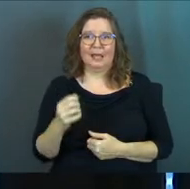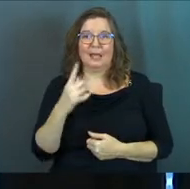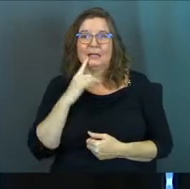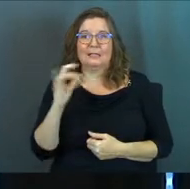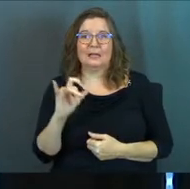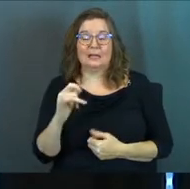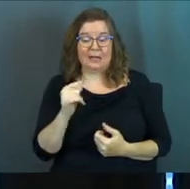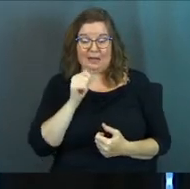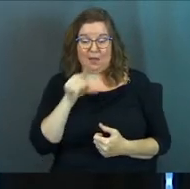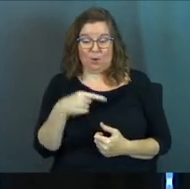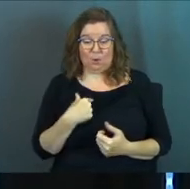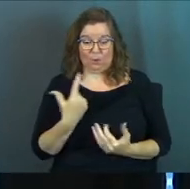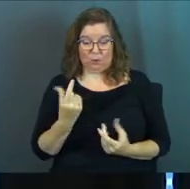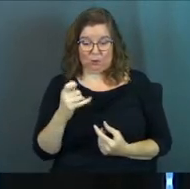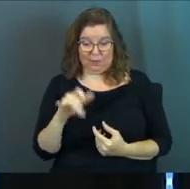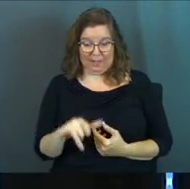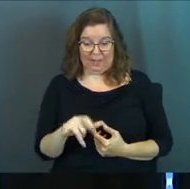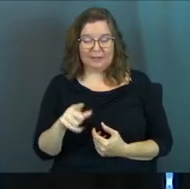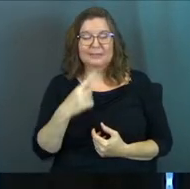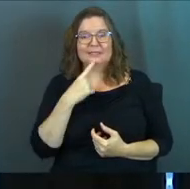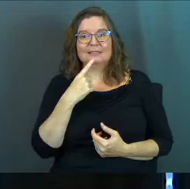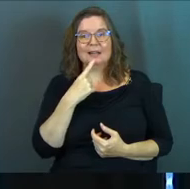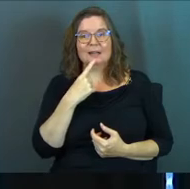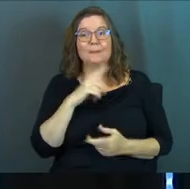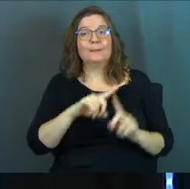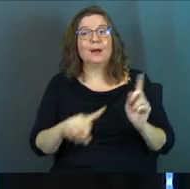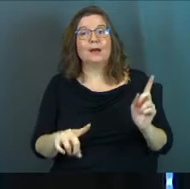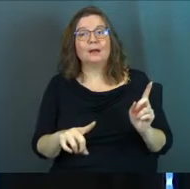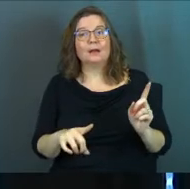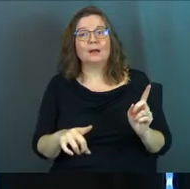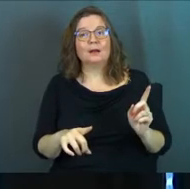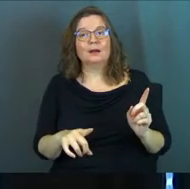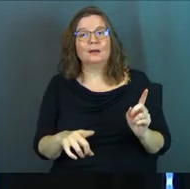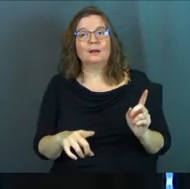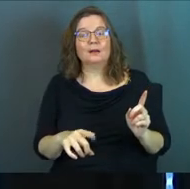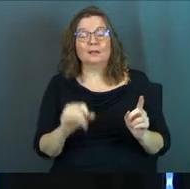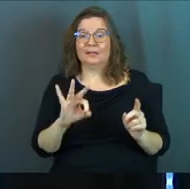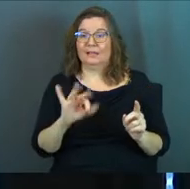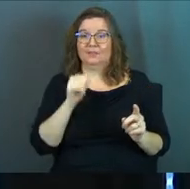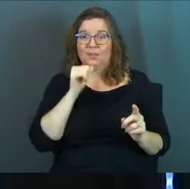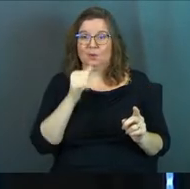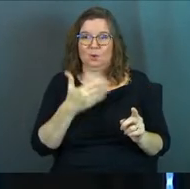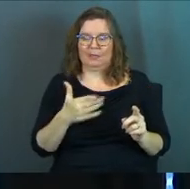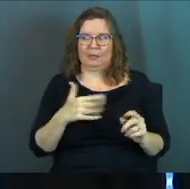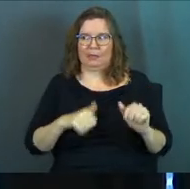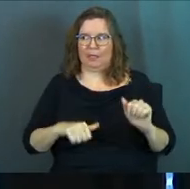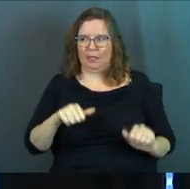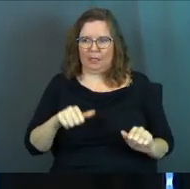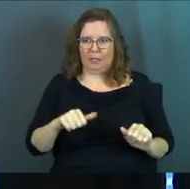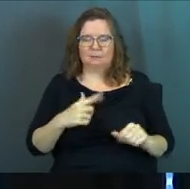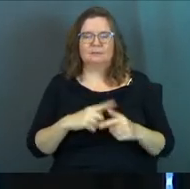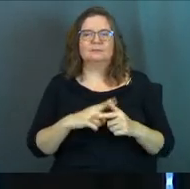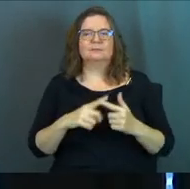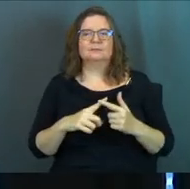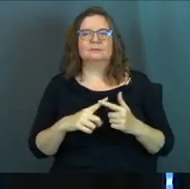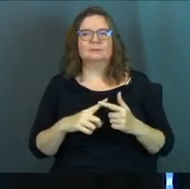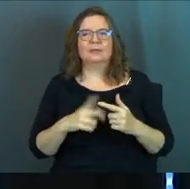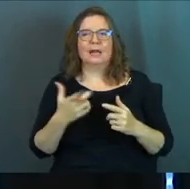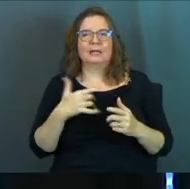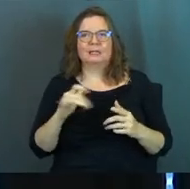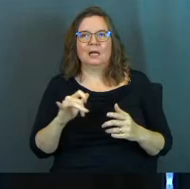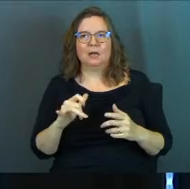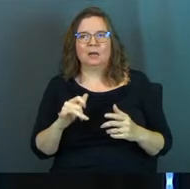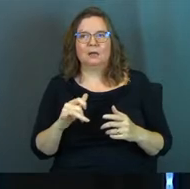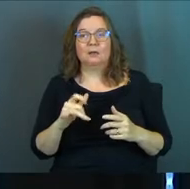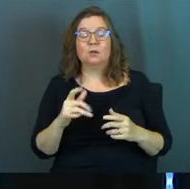And he's like, and not only will you do that, he's like, but if they don't, things get uncomfortable. And